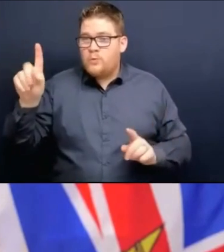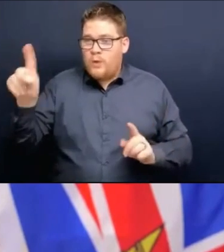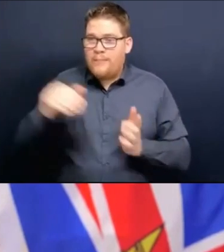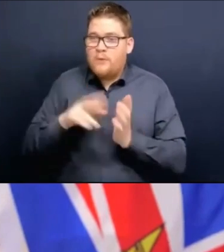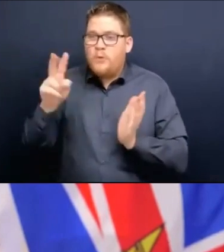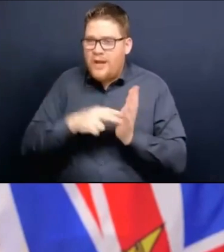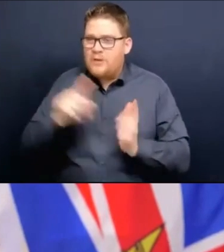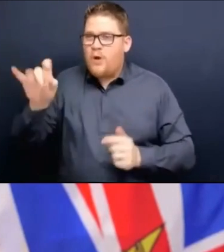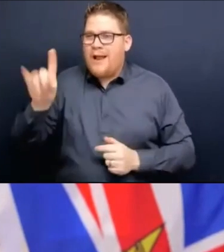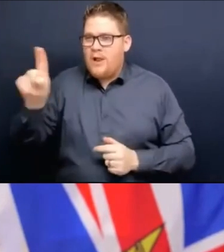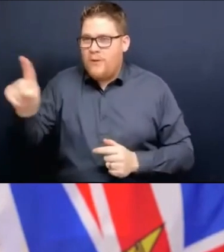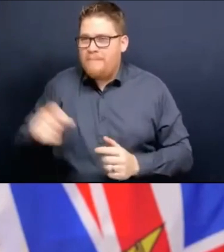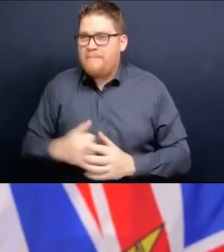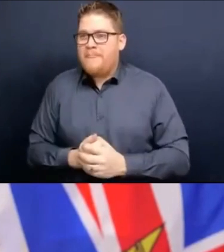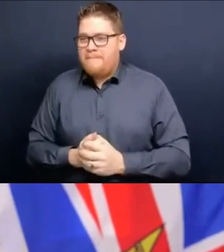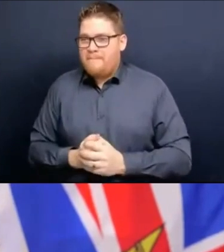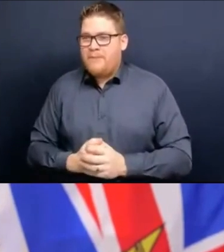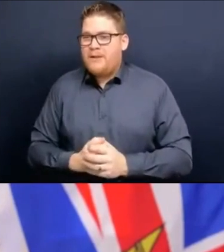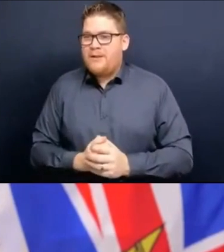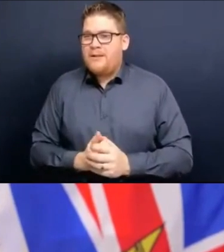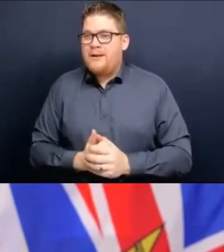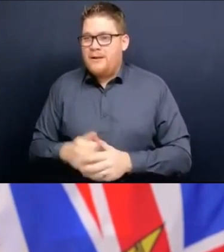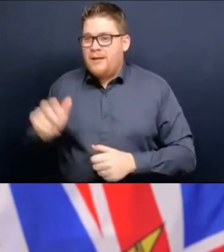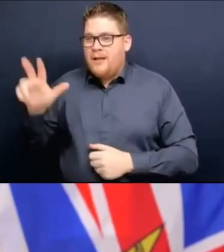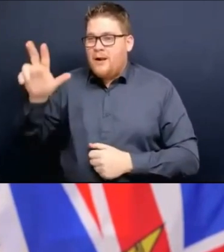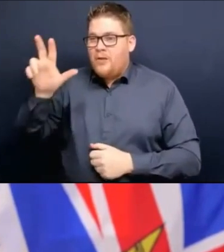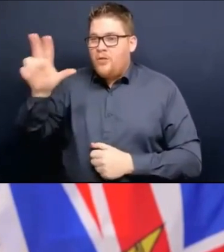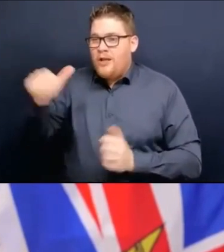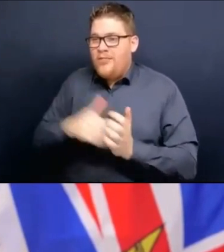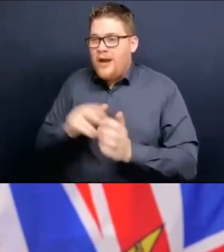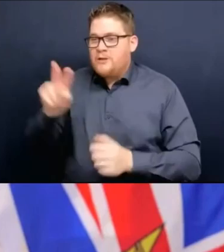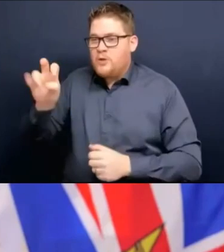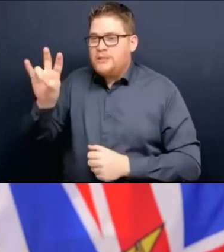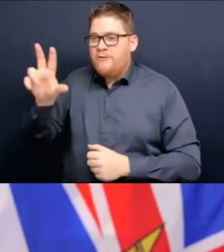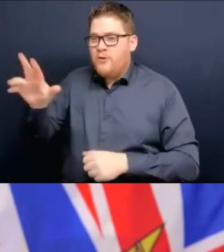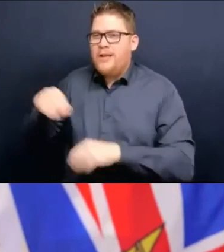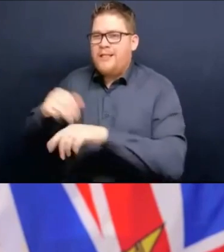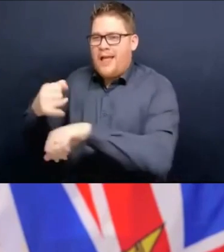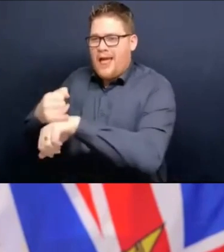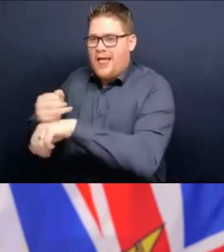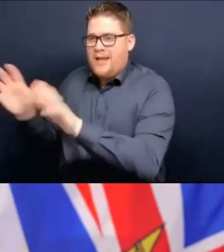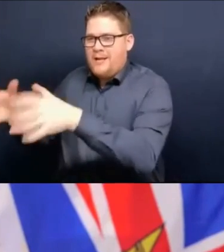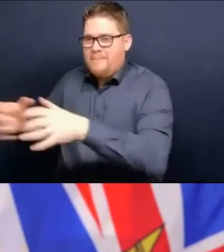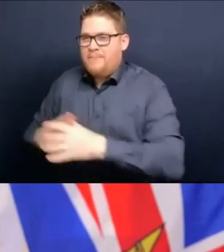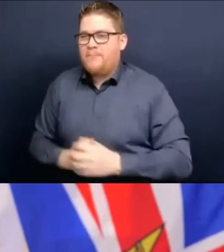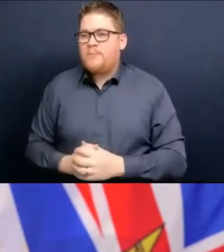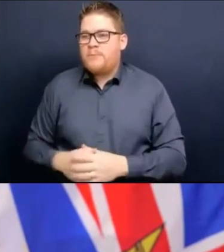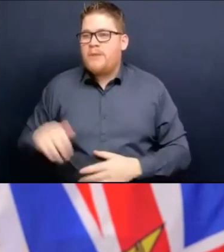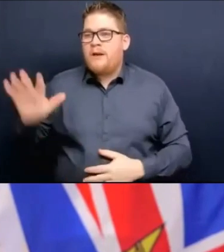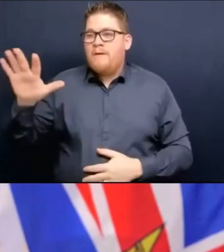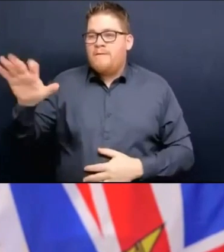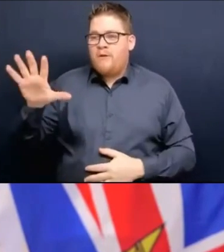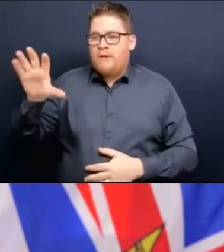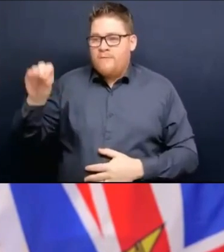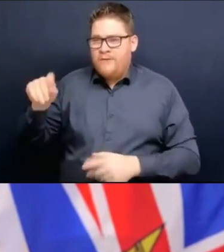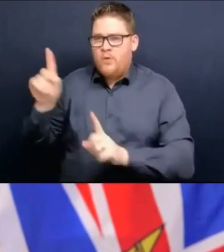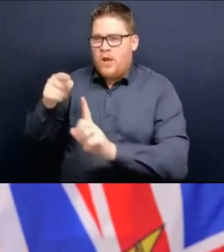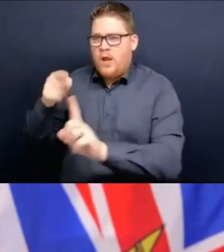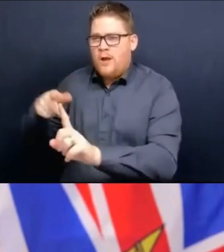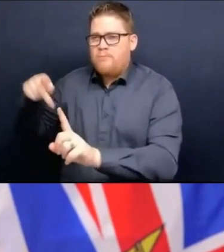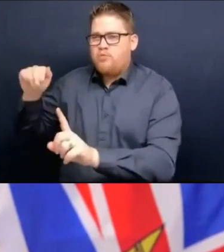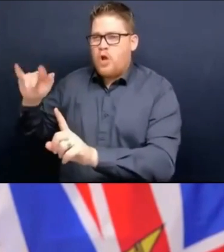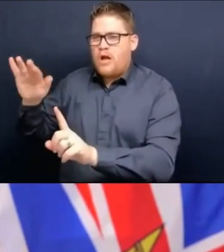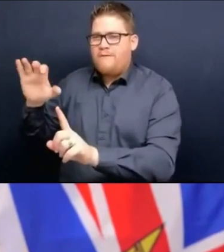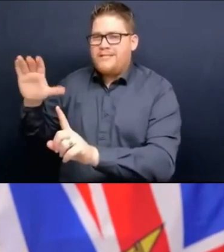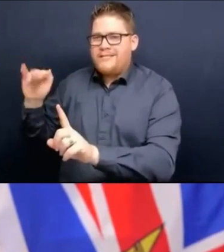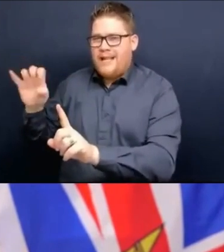and 550 in Provincial and Interior Health proportionately. That continues to be a significant number and while it has come down in